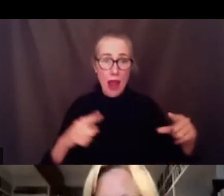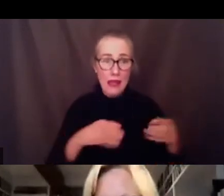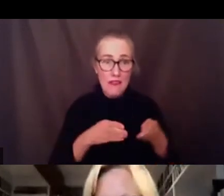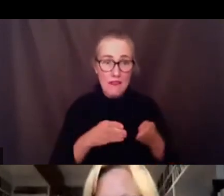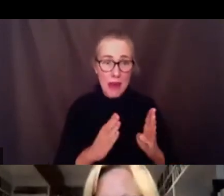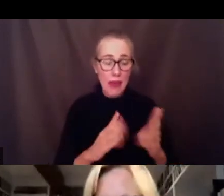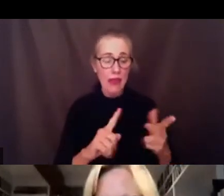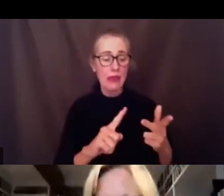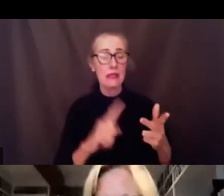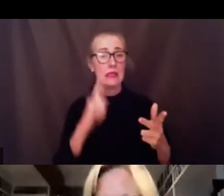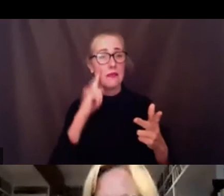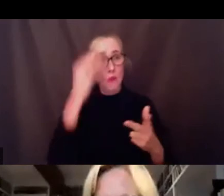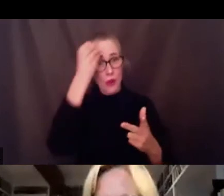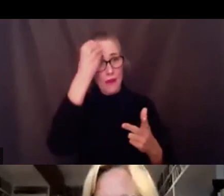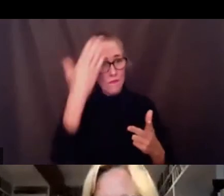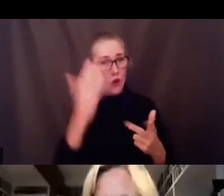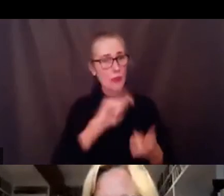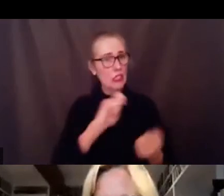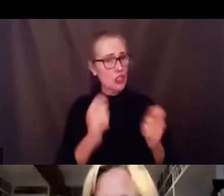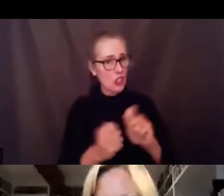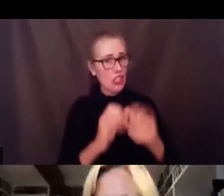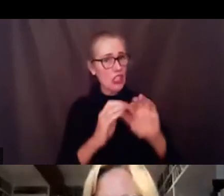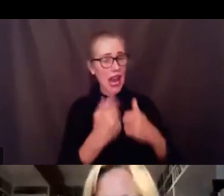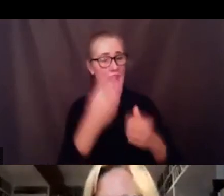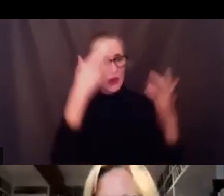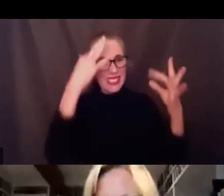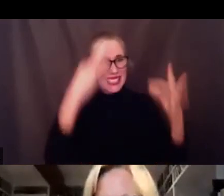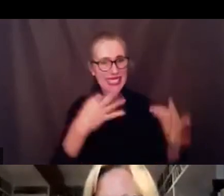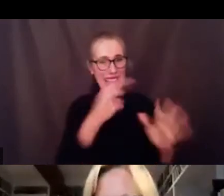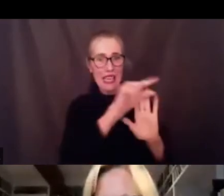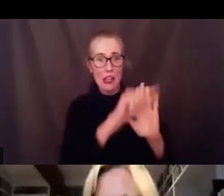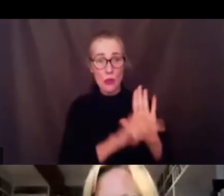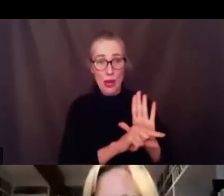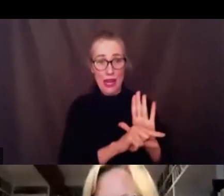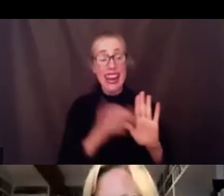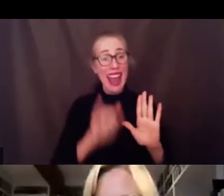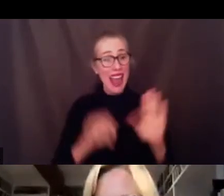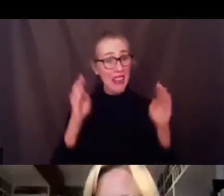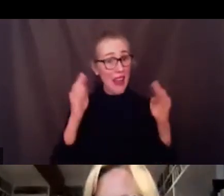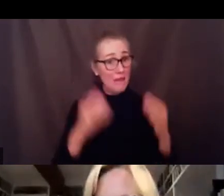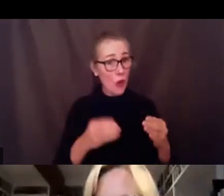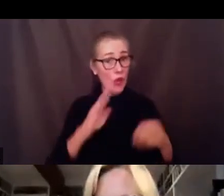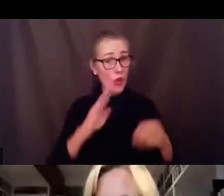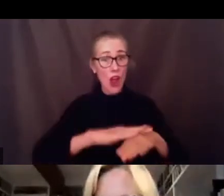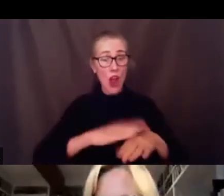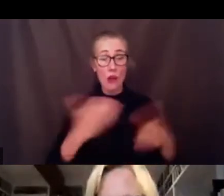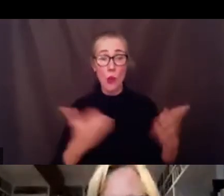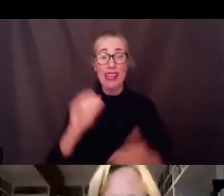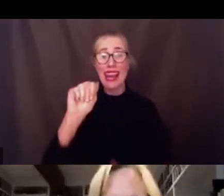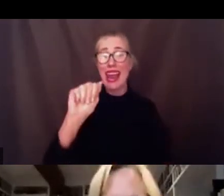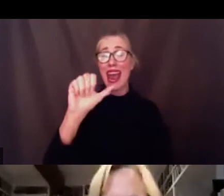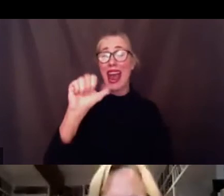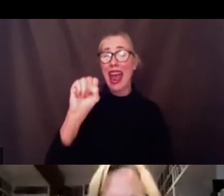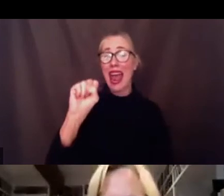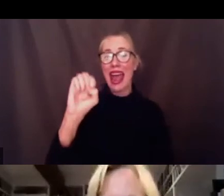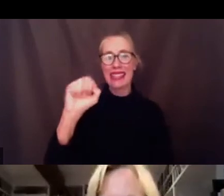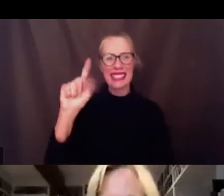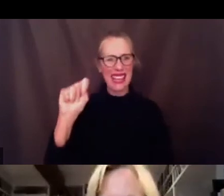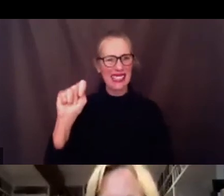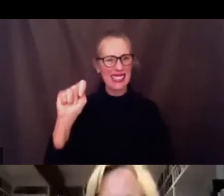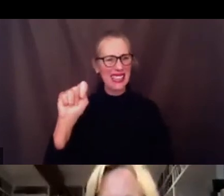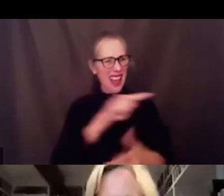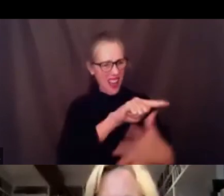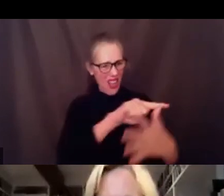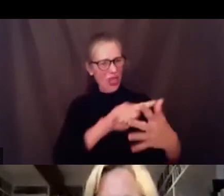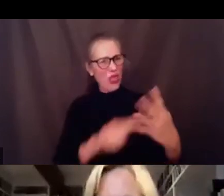to inform grading and about it being asset oriented lots of those principles are derived from the work of last spring where we